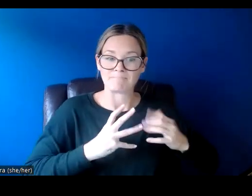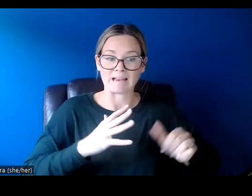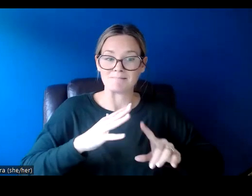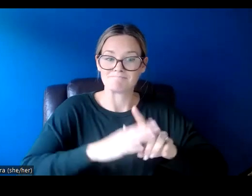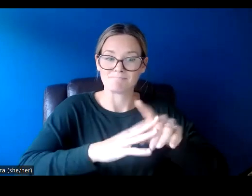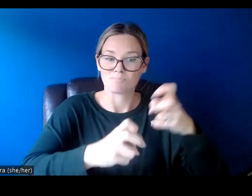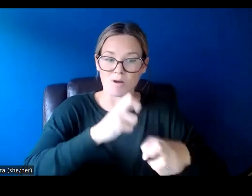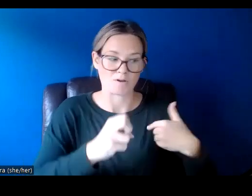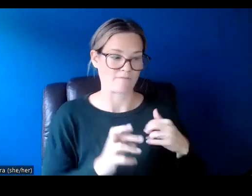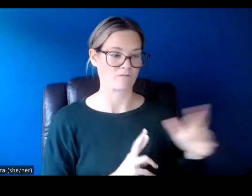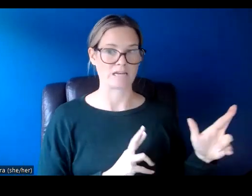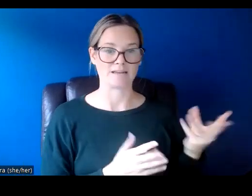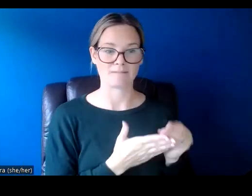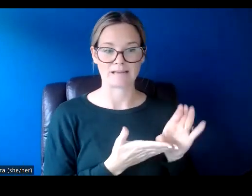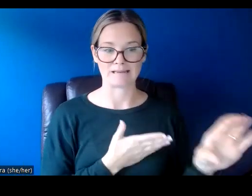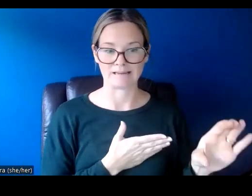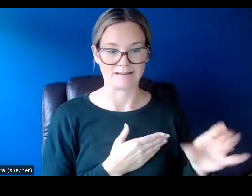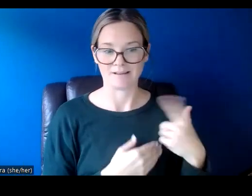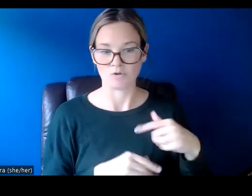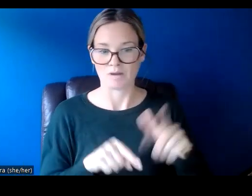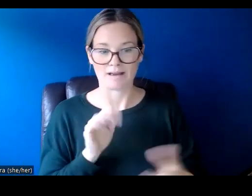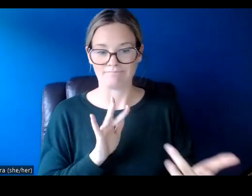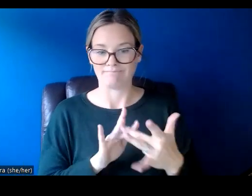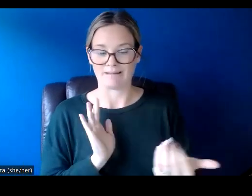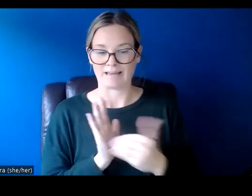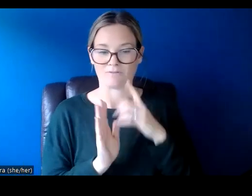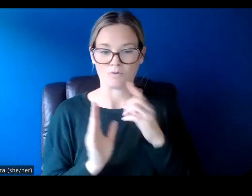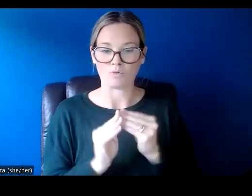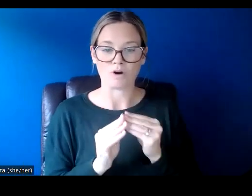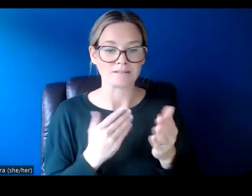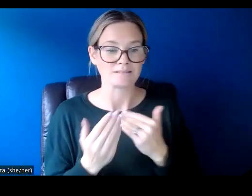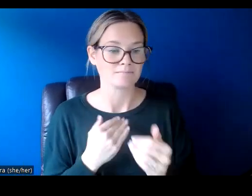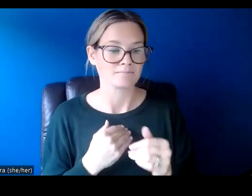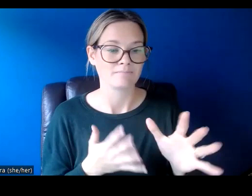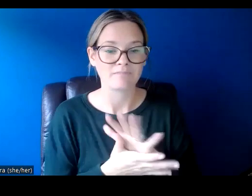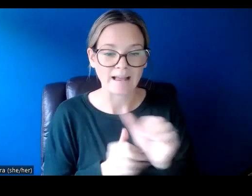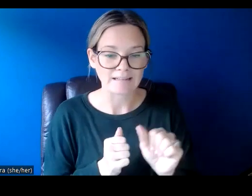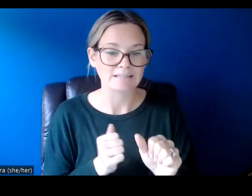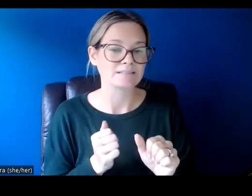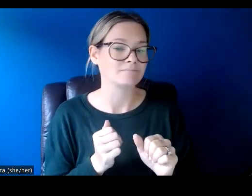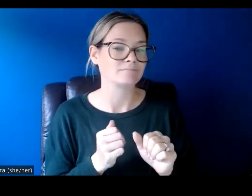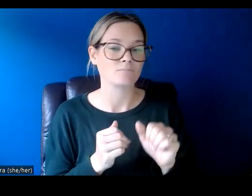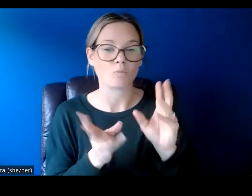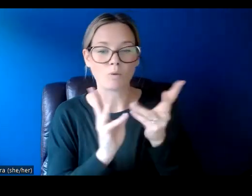that you foresee in the future, whether they're weather related or vandalism related, build those into your budget.